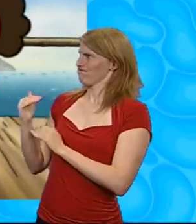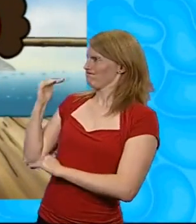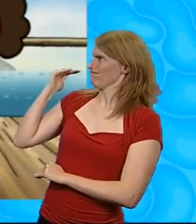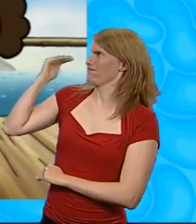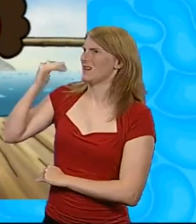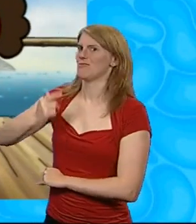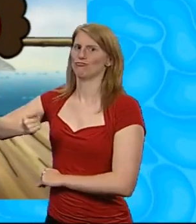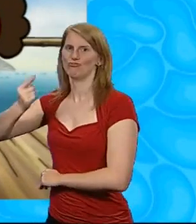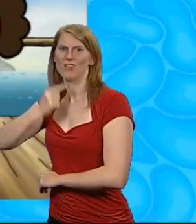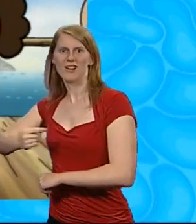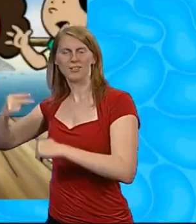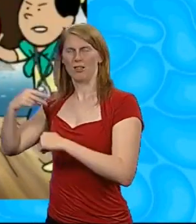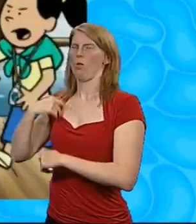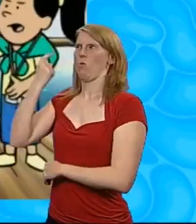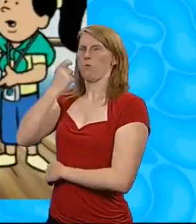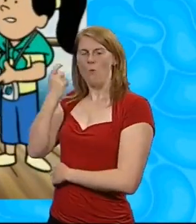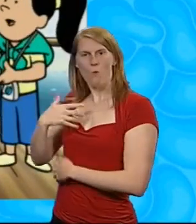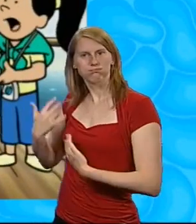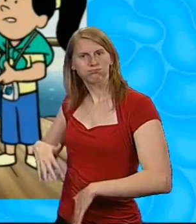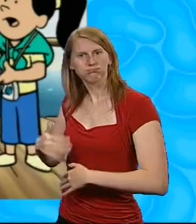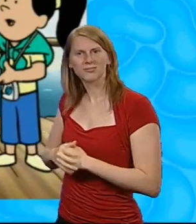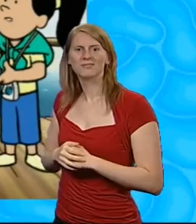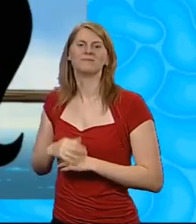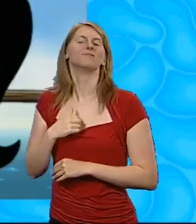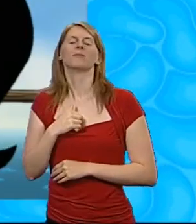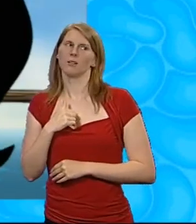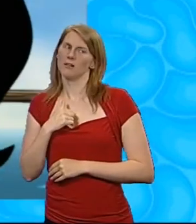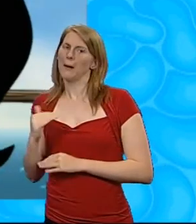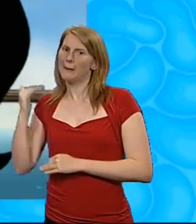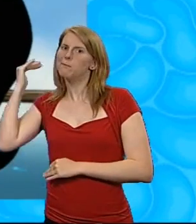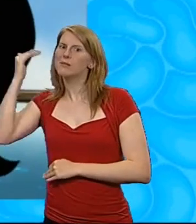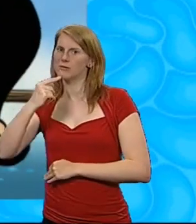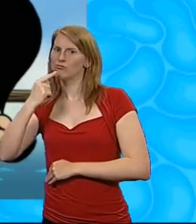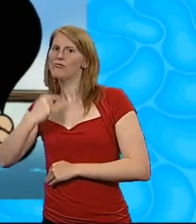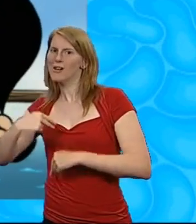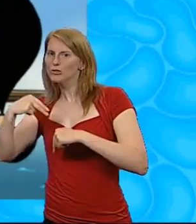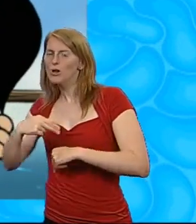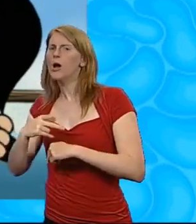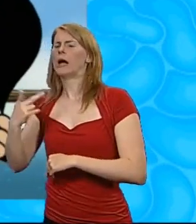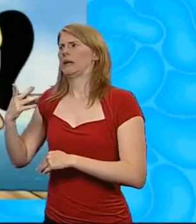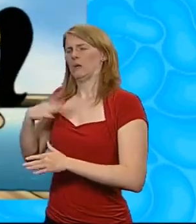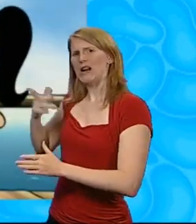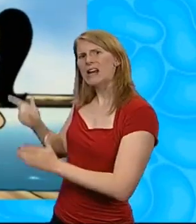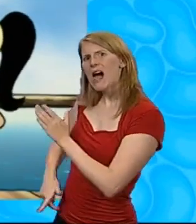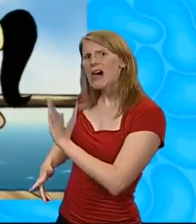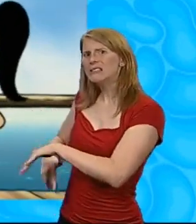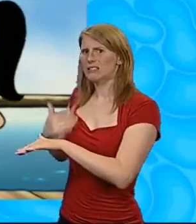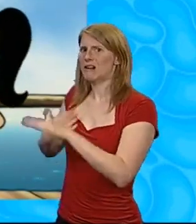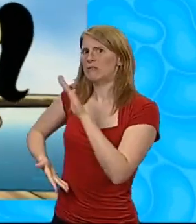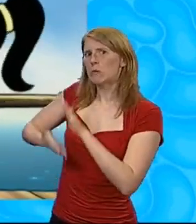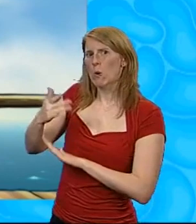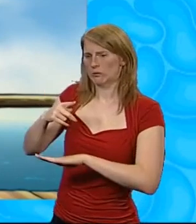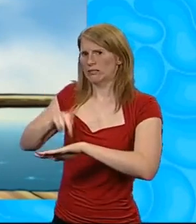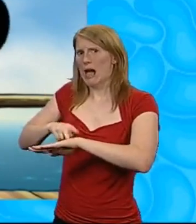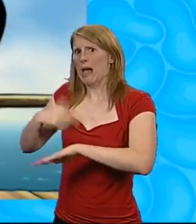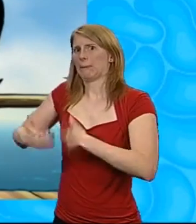than I thought he'd be. Uh-huh. He's big, he's red. We're late. Gotta go. The timer is ticking. See you, Emily Elizabeth.